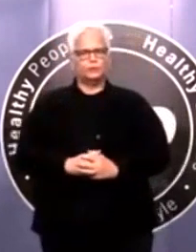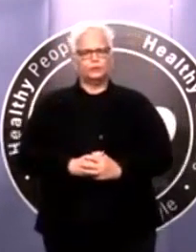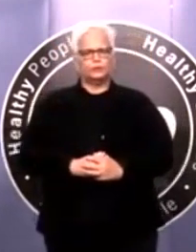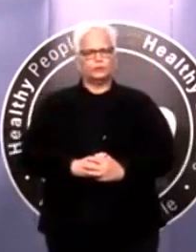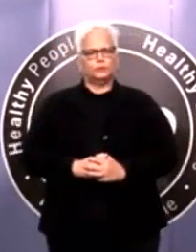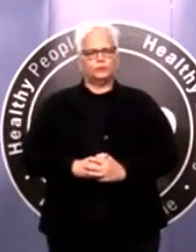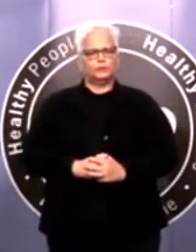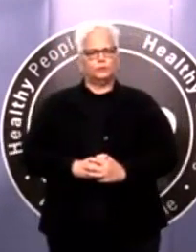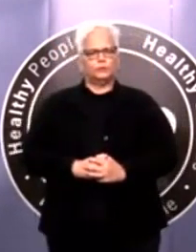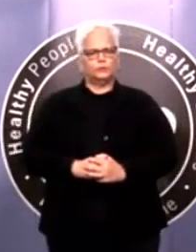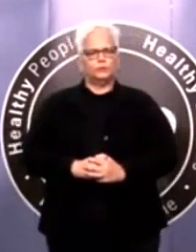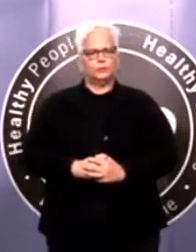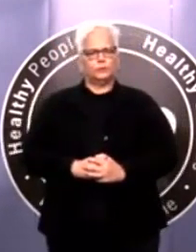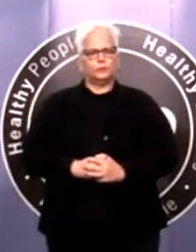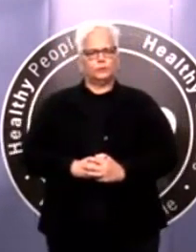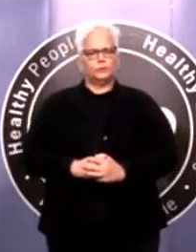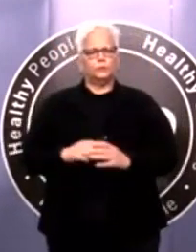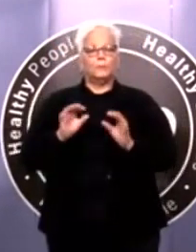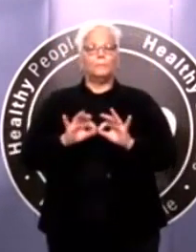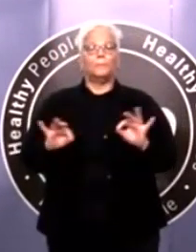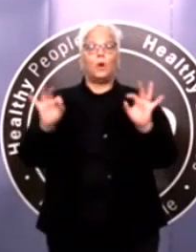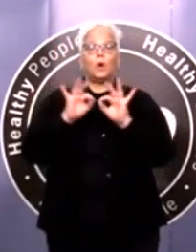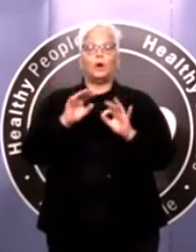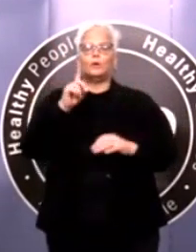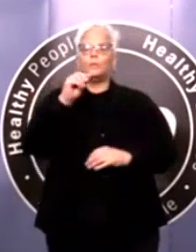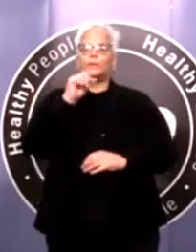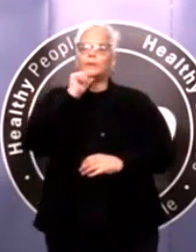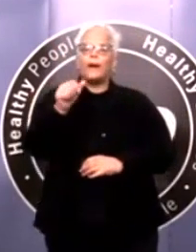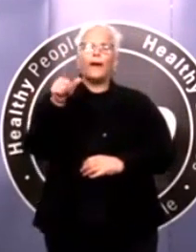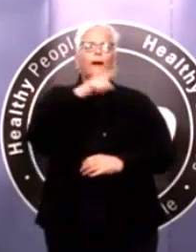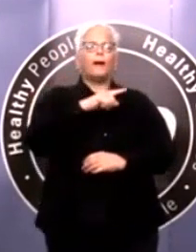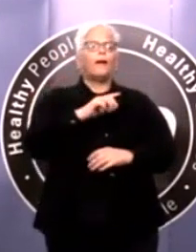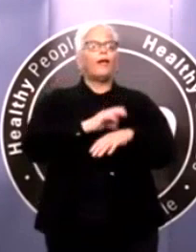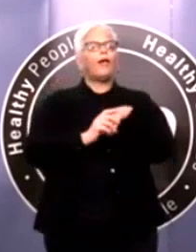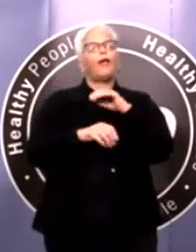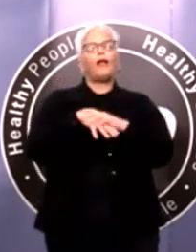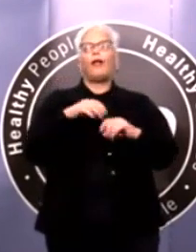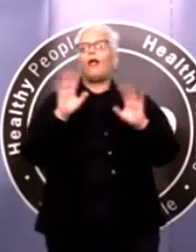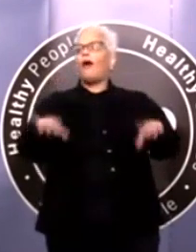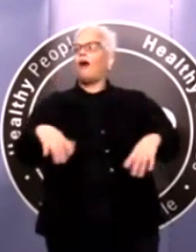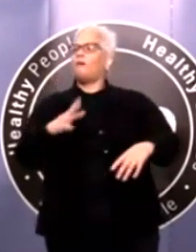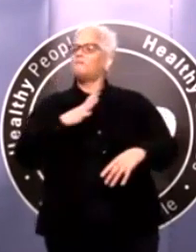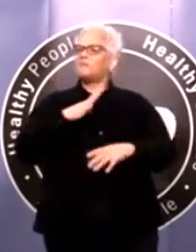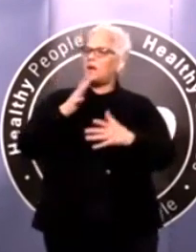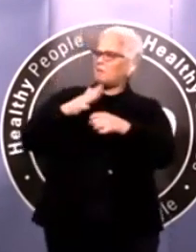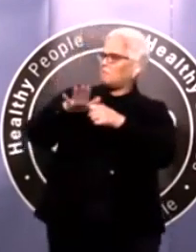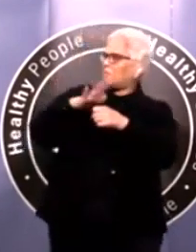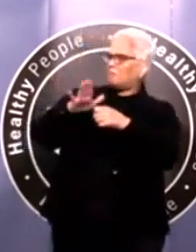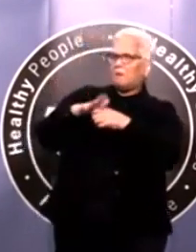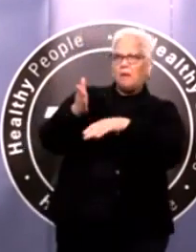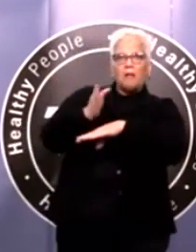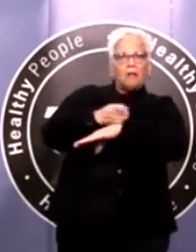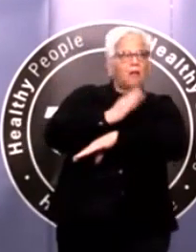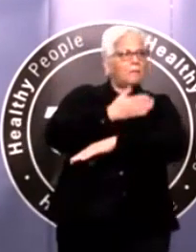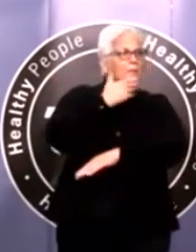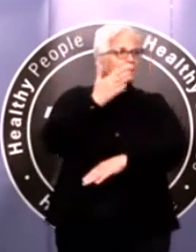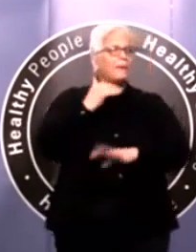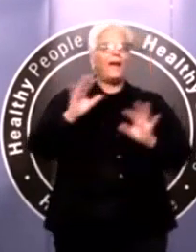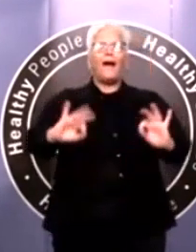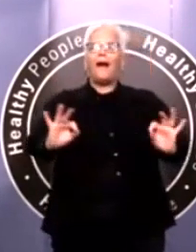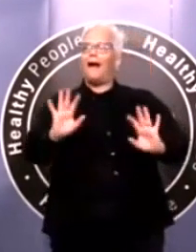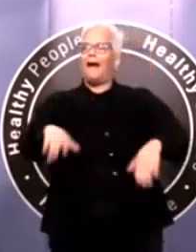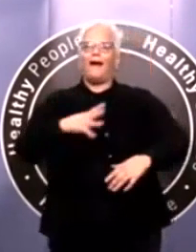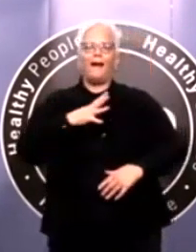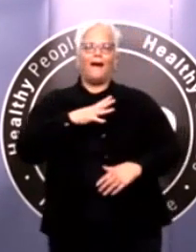get, I think, too comfortable and not get compliant that if we